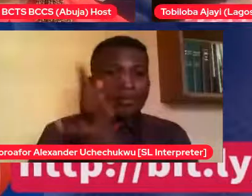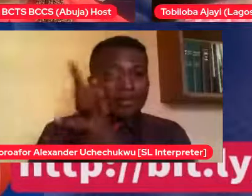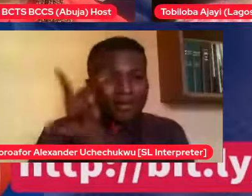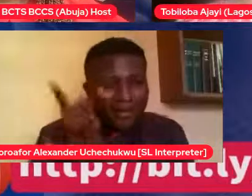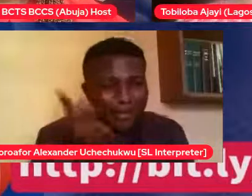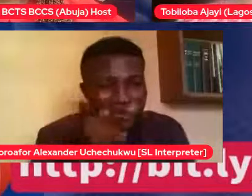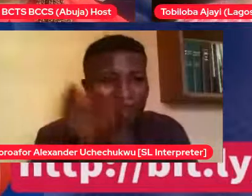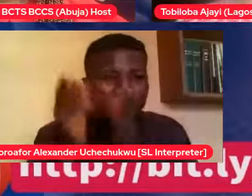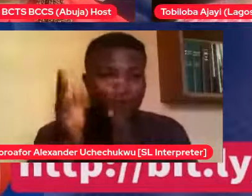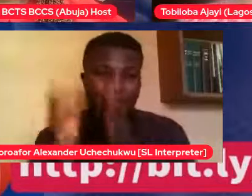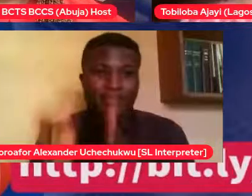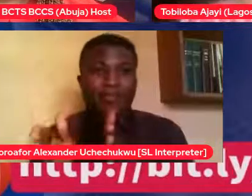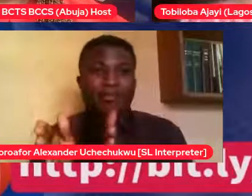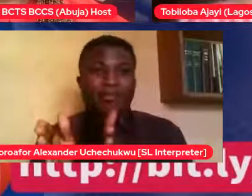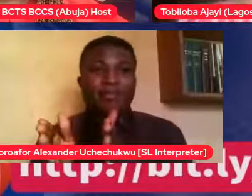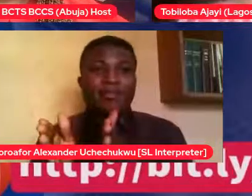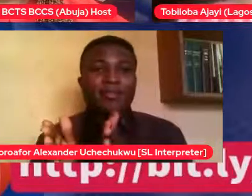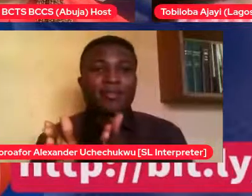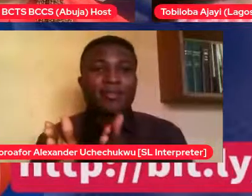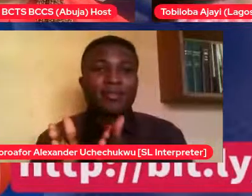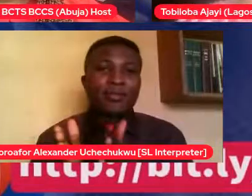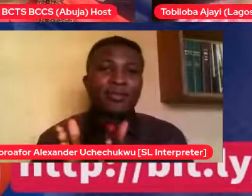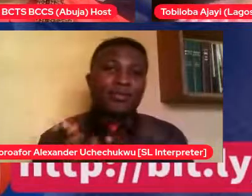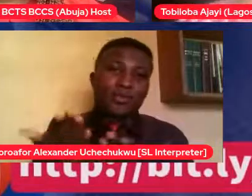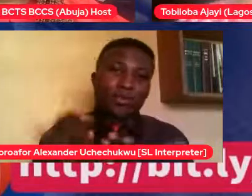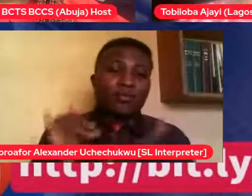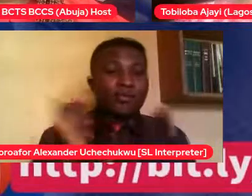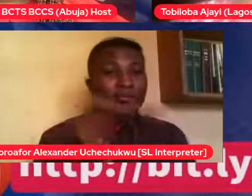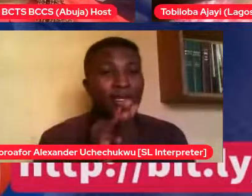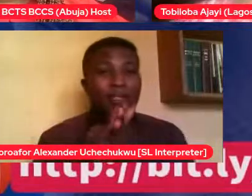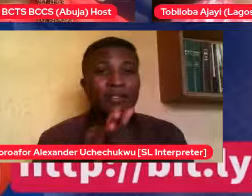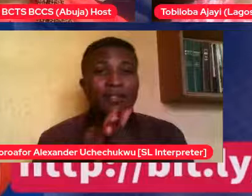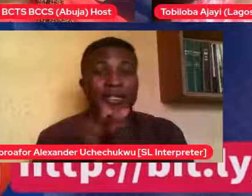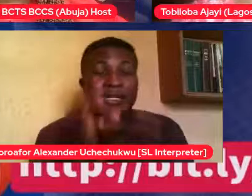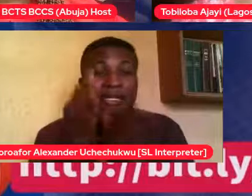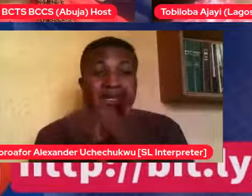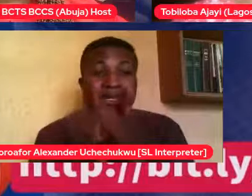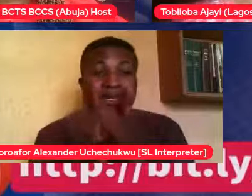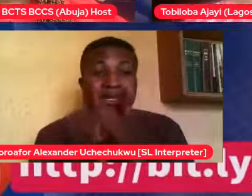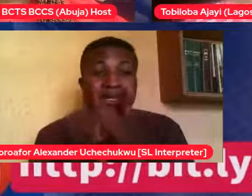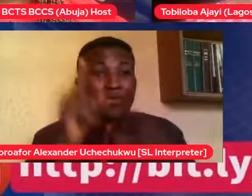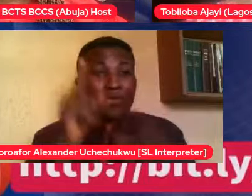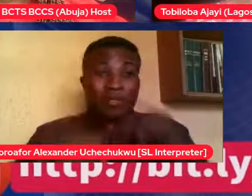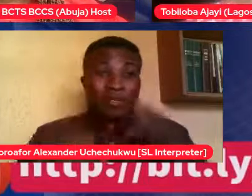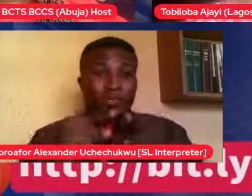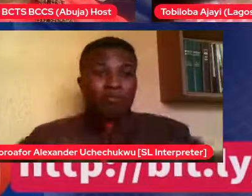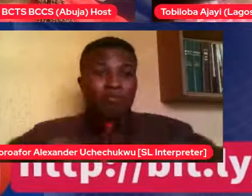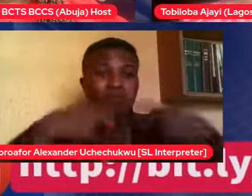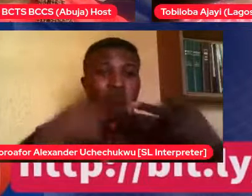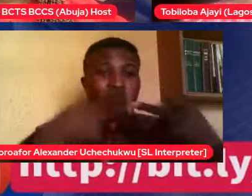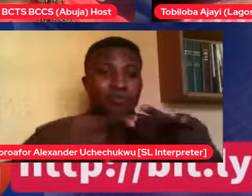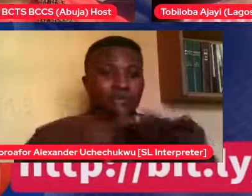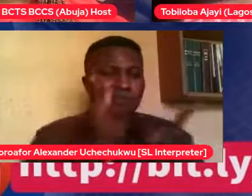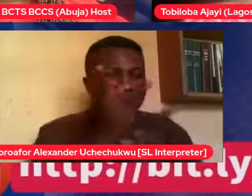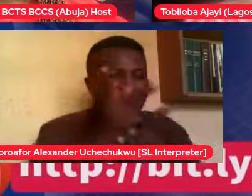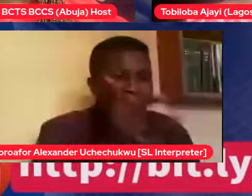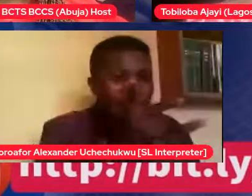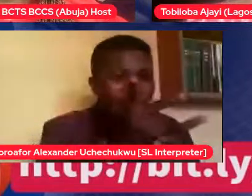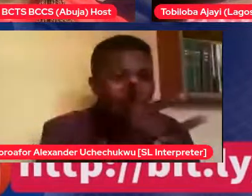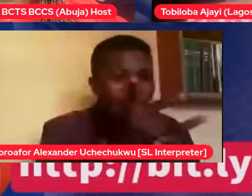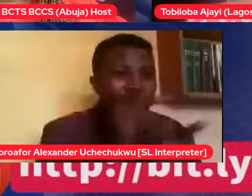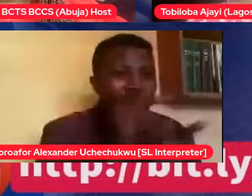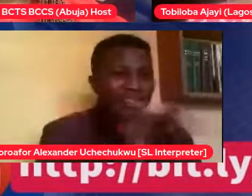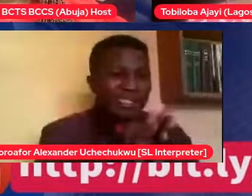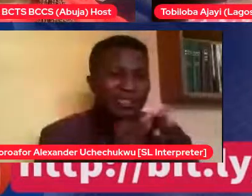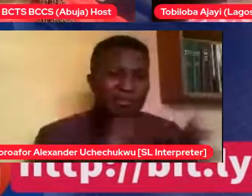worth being. So it was in kind of understanding that thinking that got me